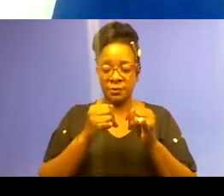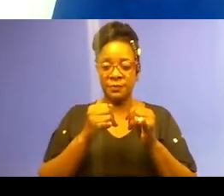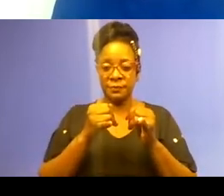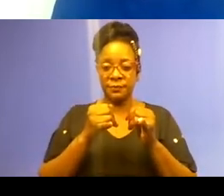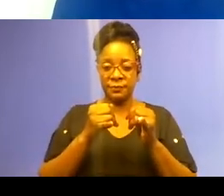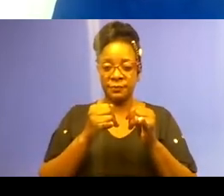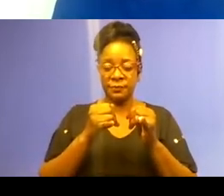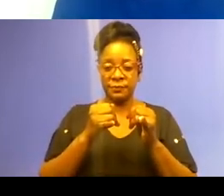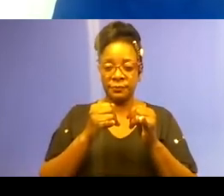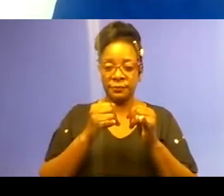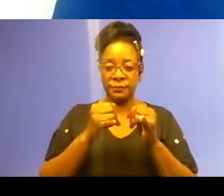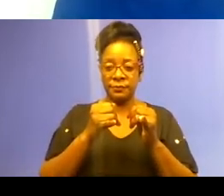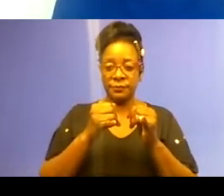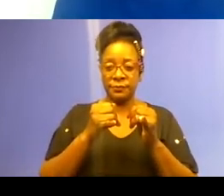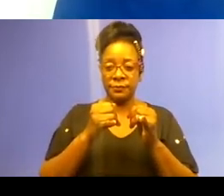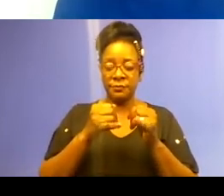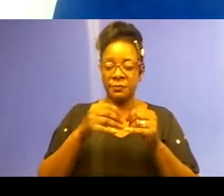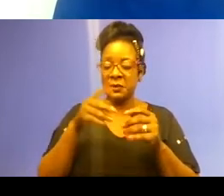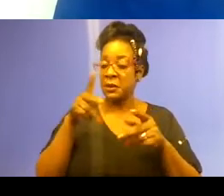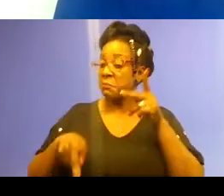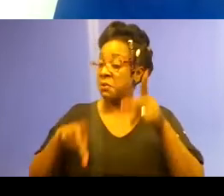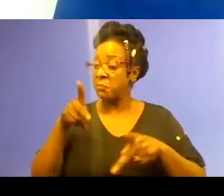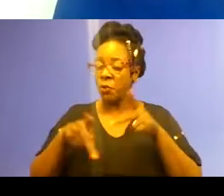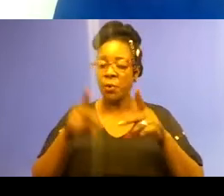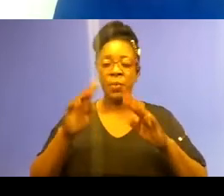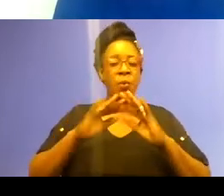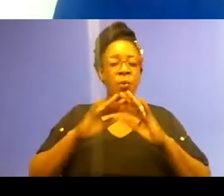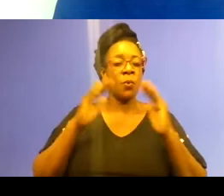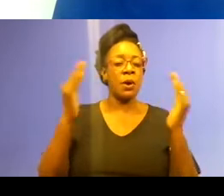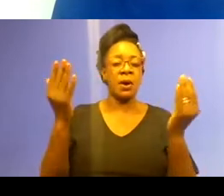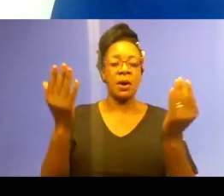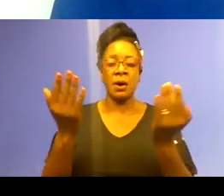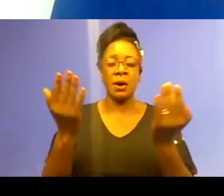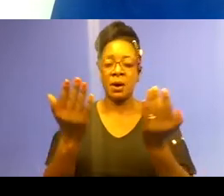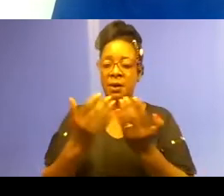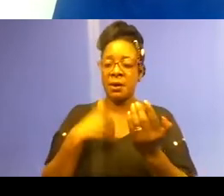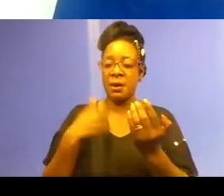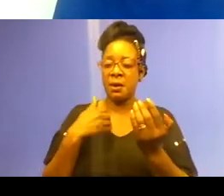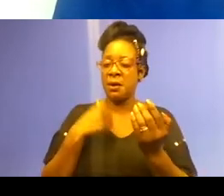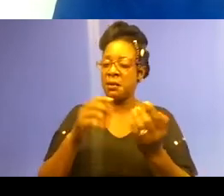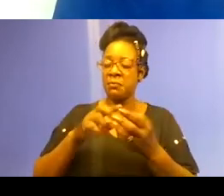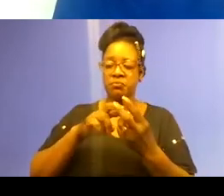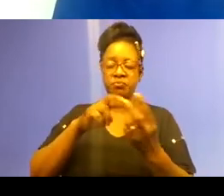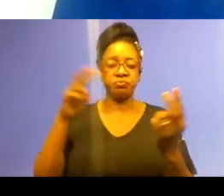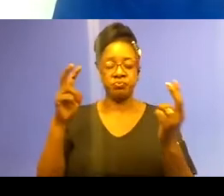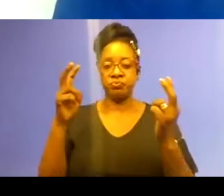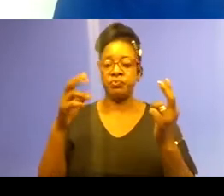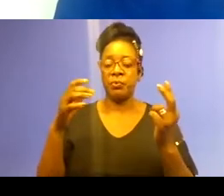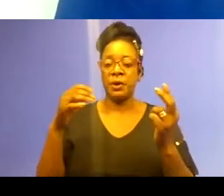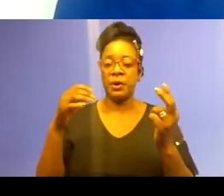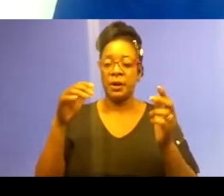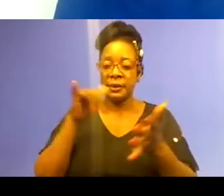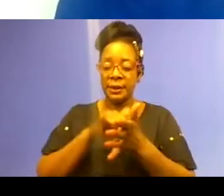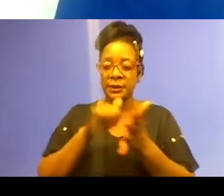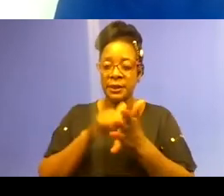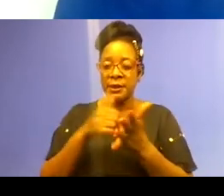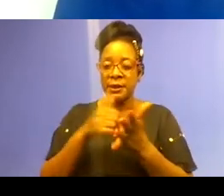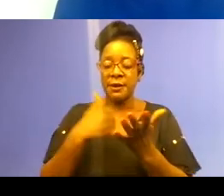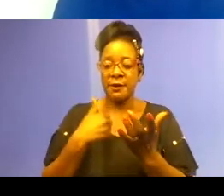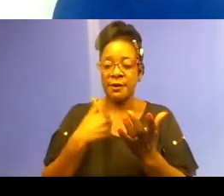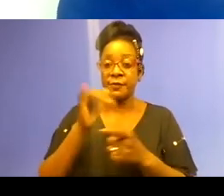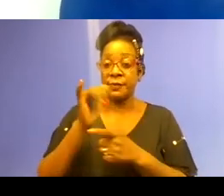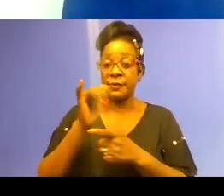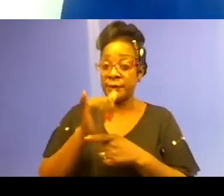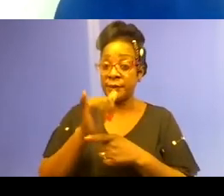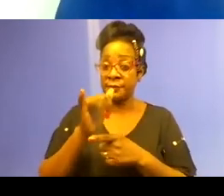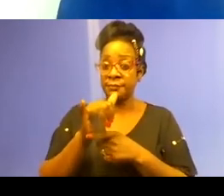People around the world knew that it was part of a bigger phenomenon called systemic racism. And that's what we're going to talk about today.